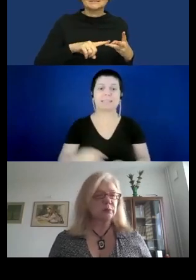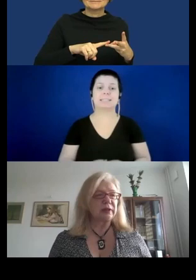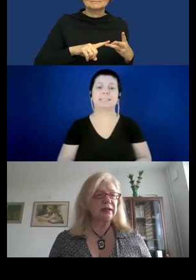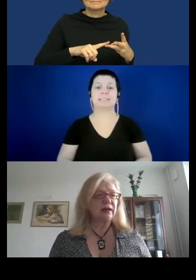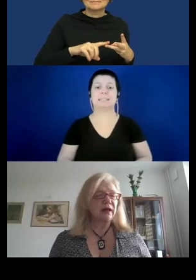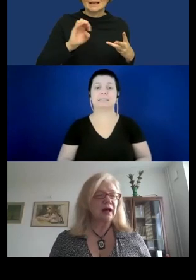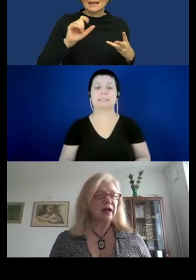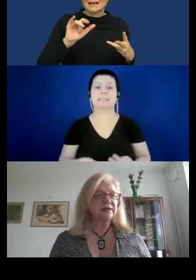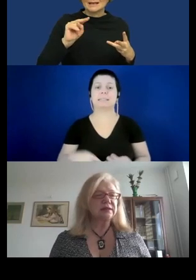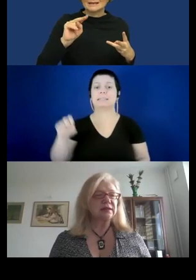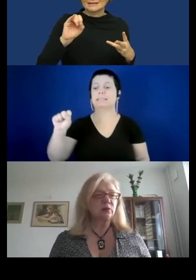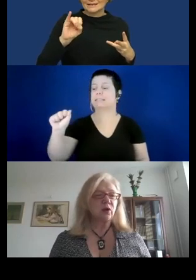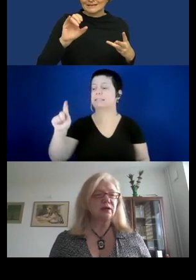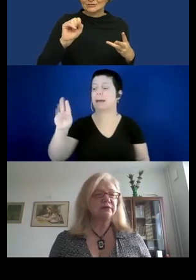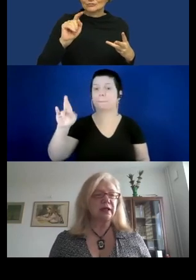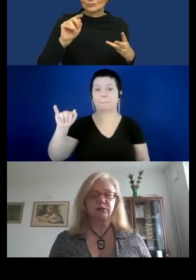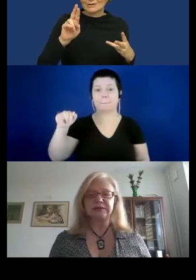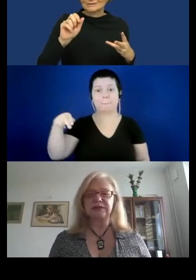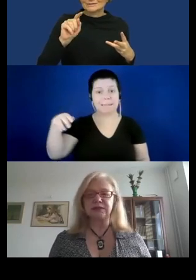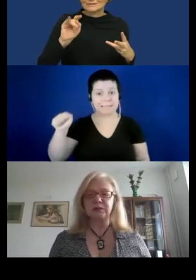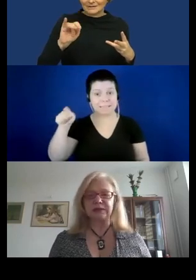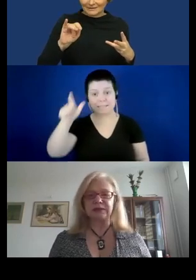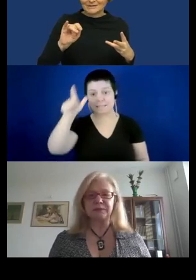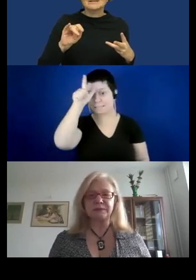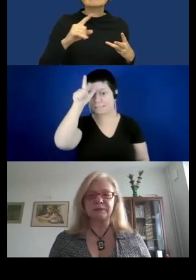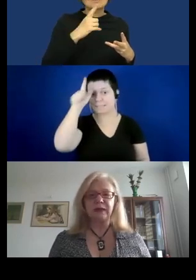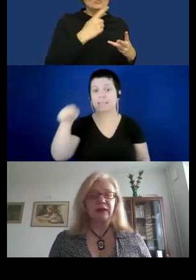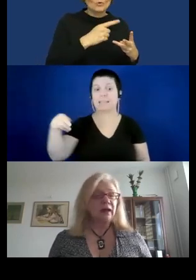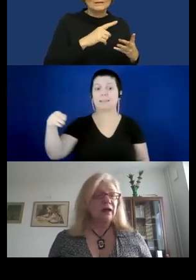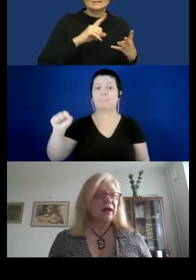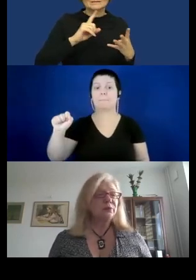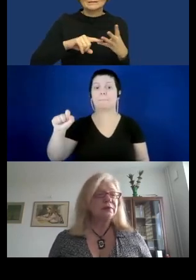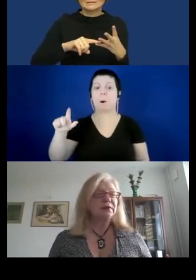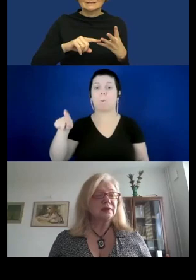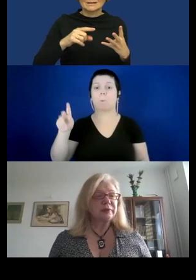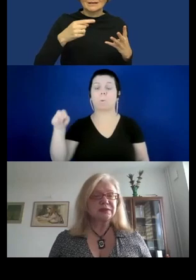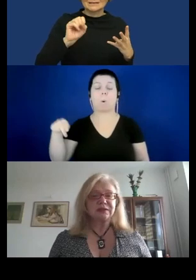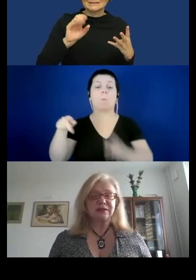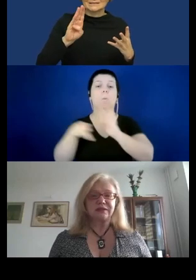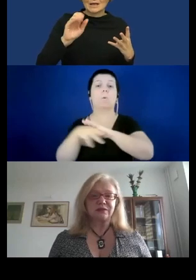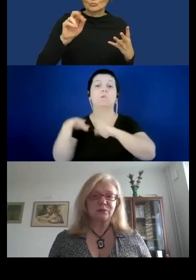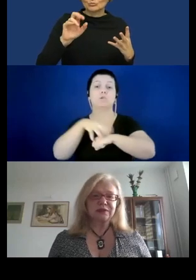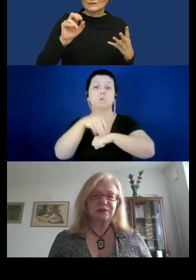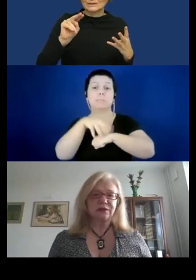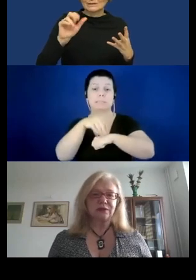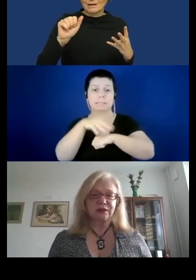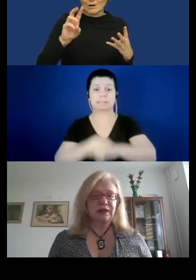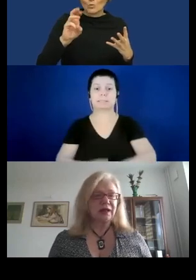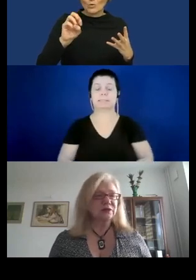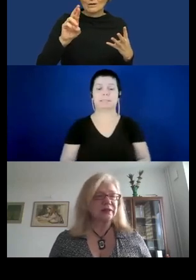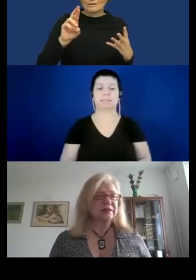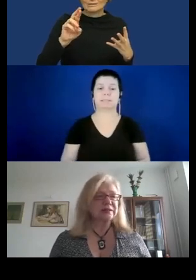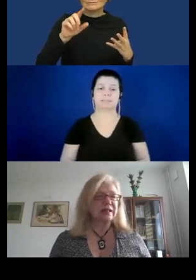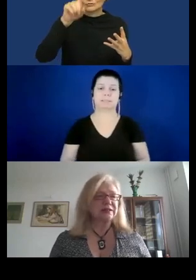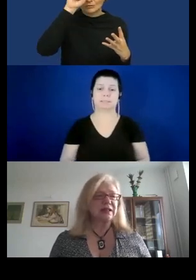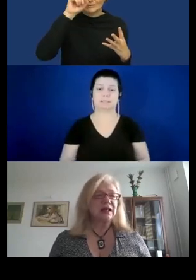Germany, and Moa Wallquist in Sweden. I will repeat what Ray